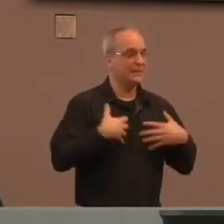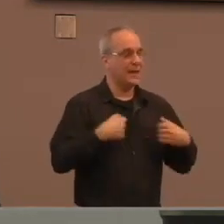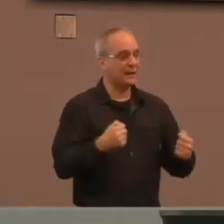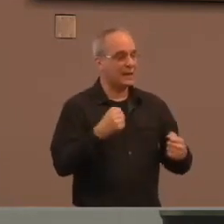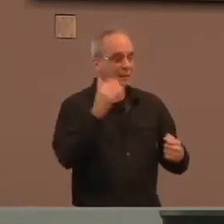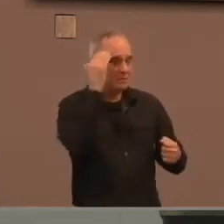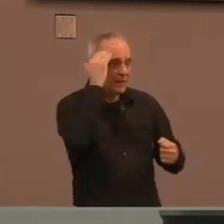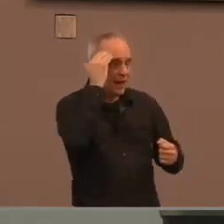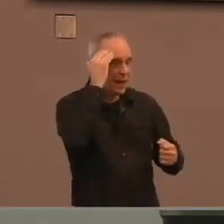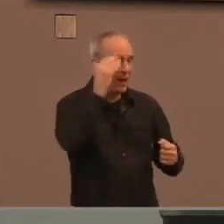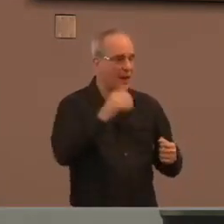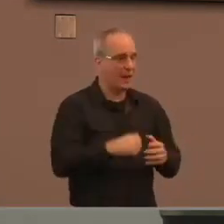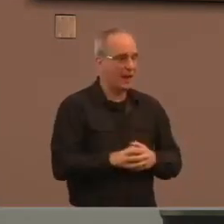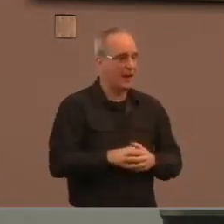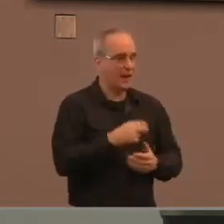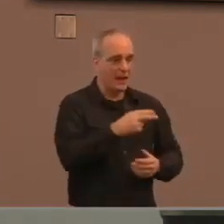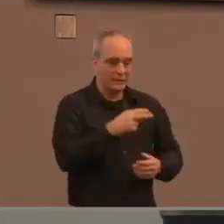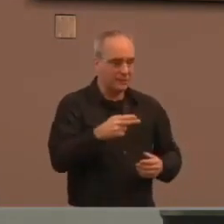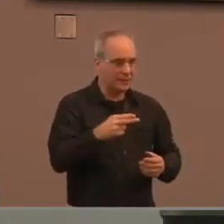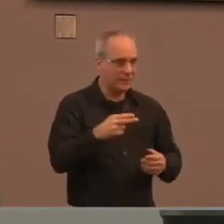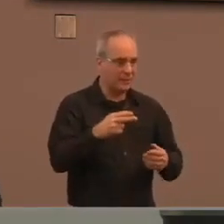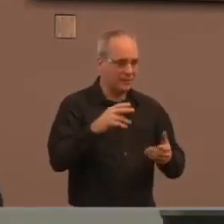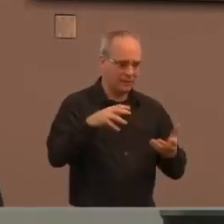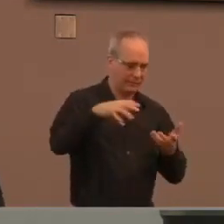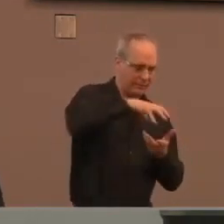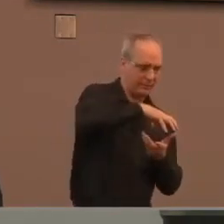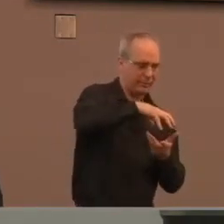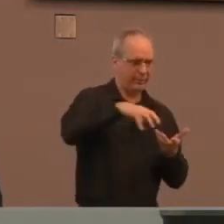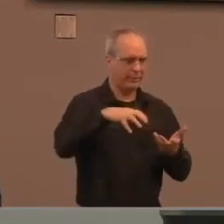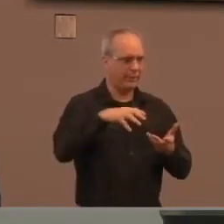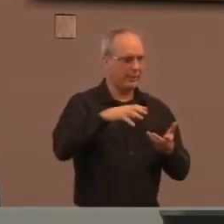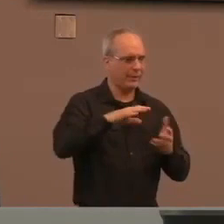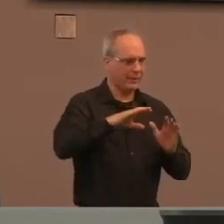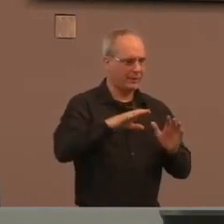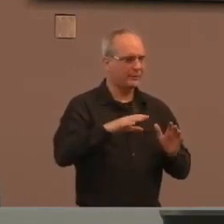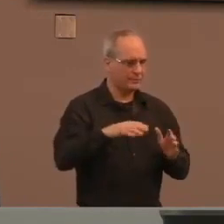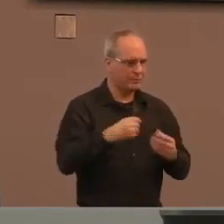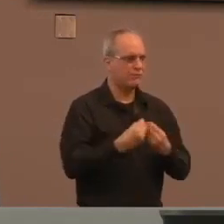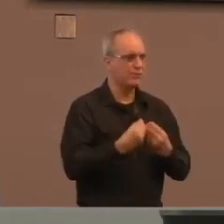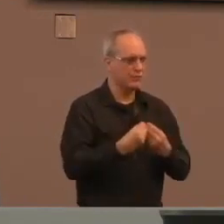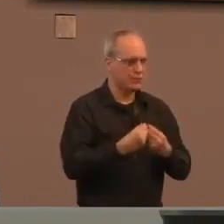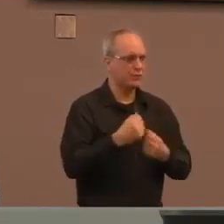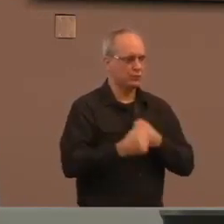And many of us suffer from being excluded and isolated.